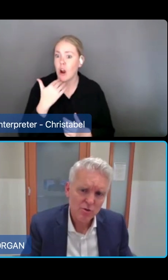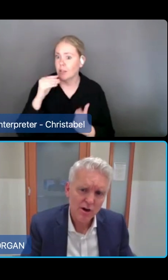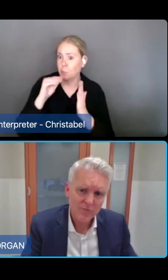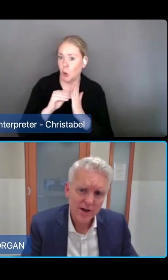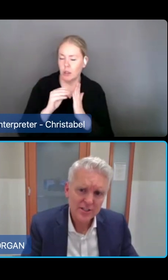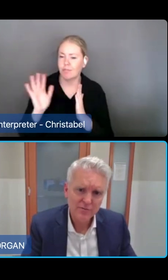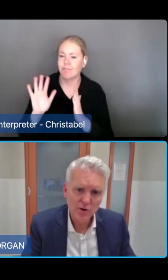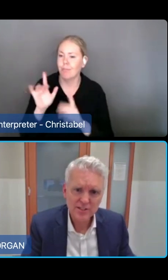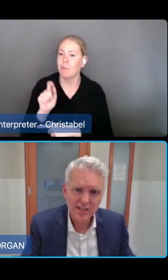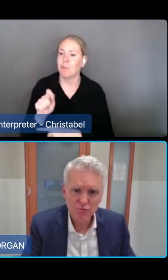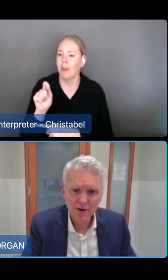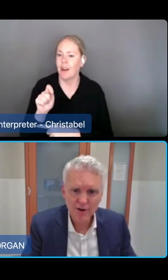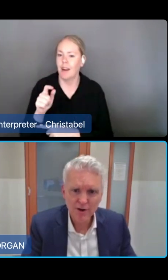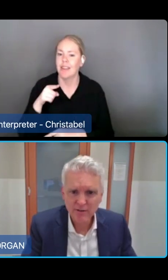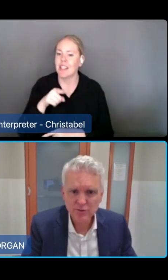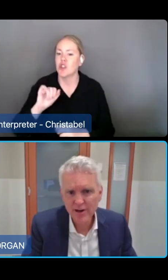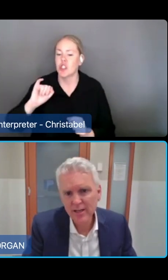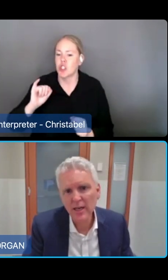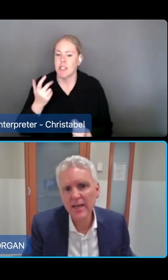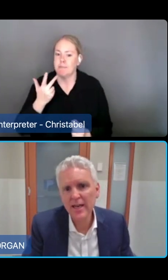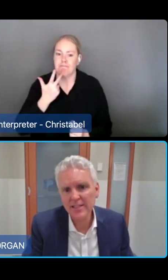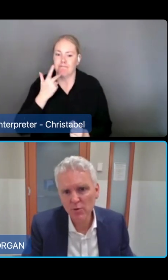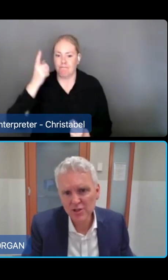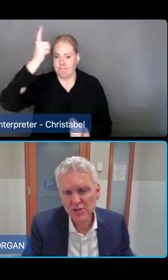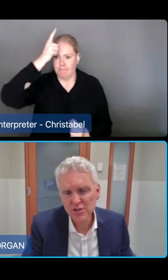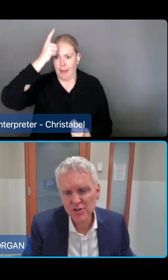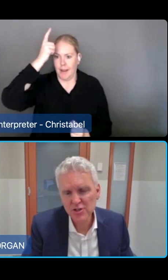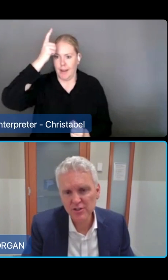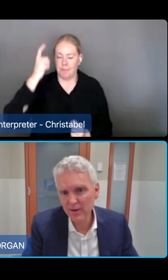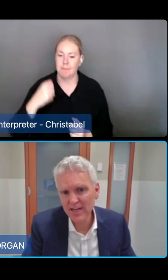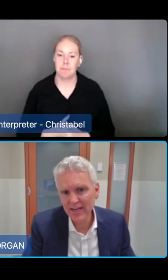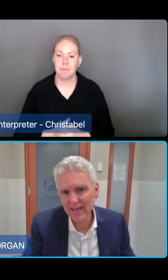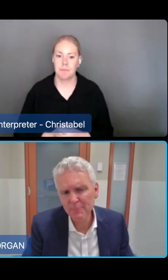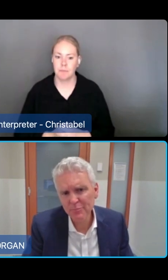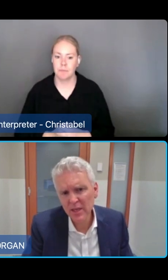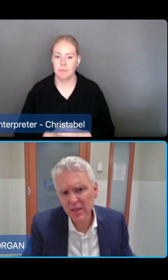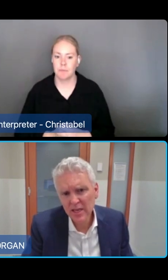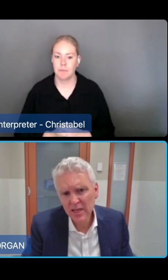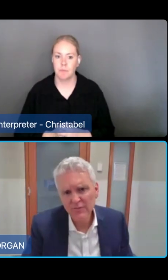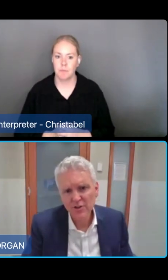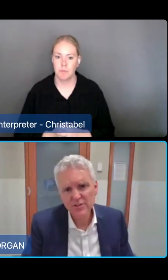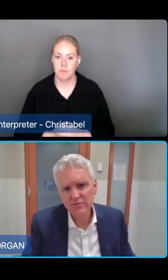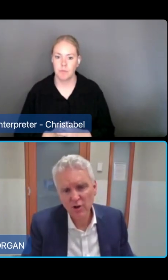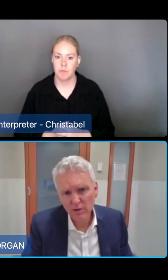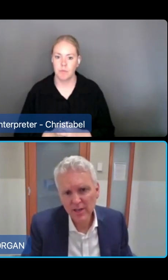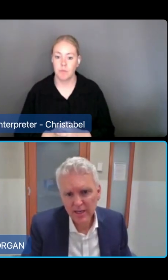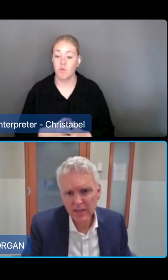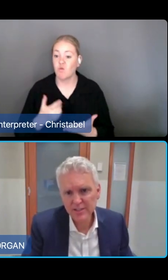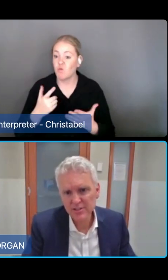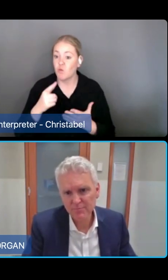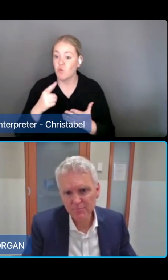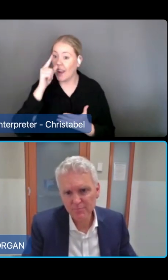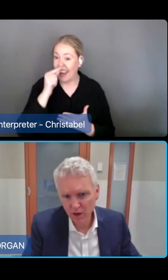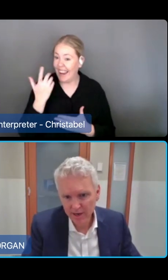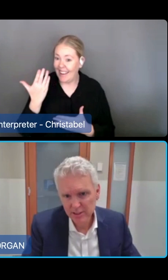service providers can invoice as regularly as they wish, so kind of up to daily. The first column here